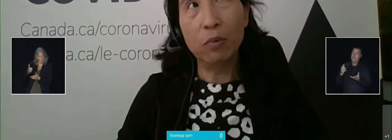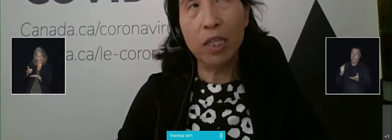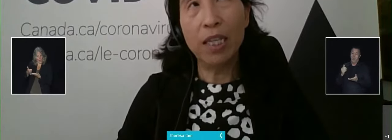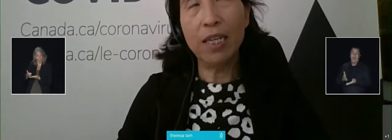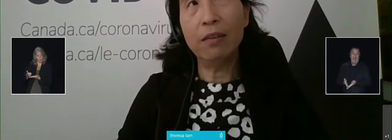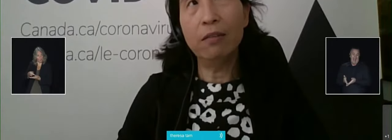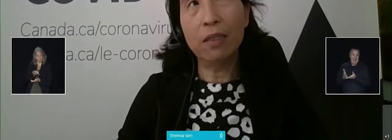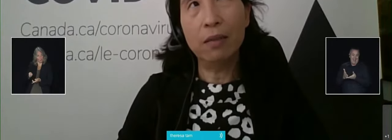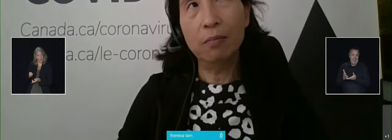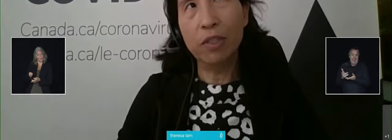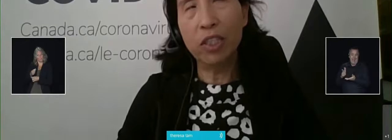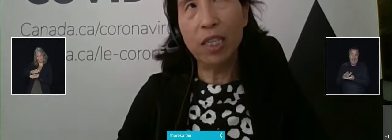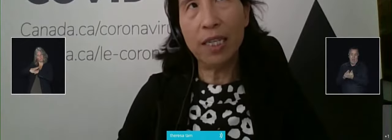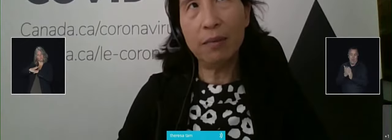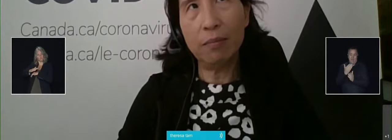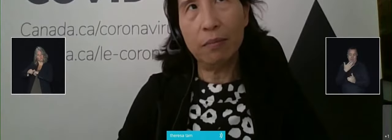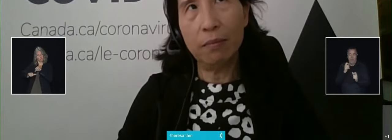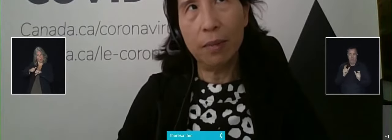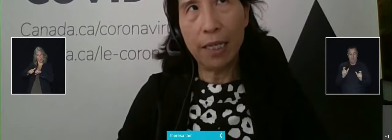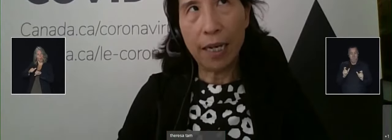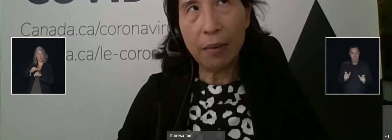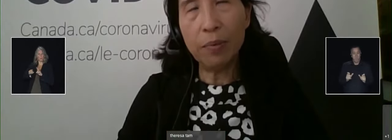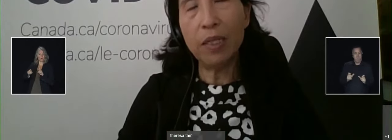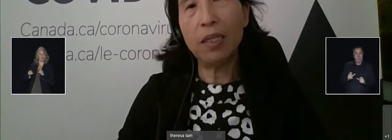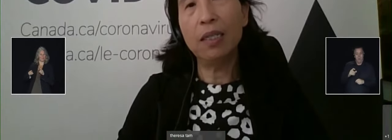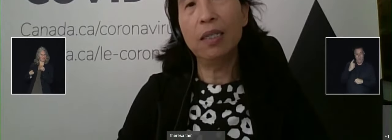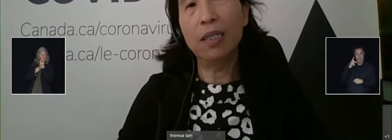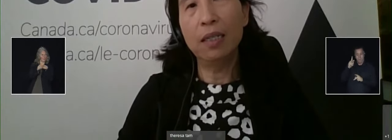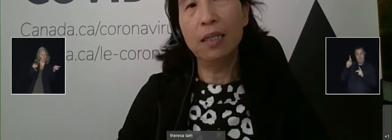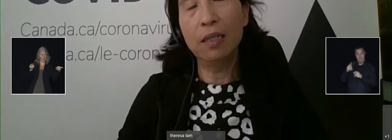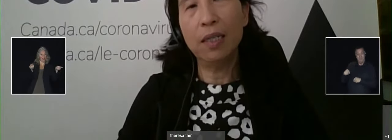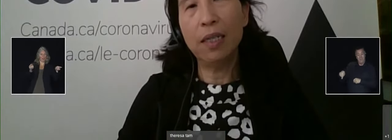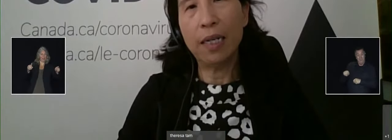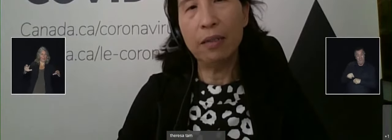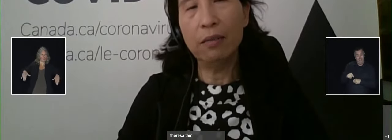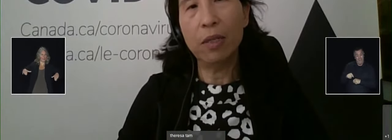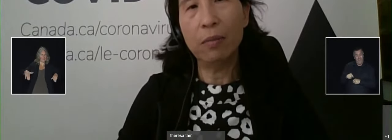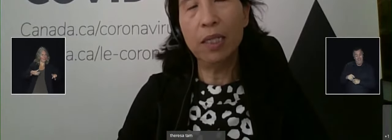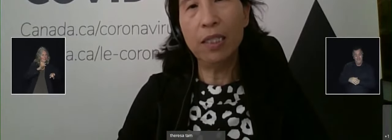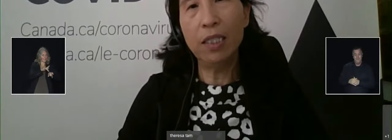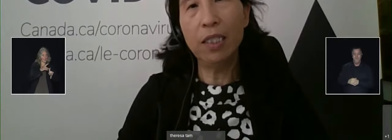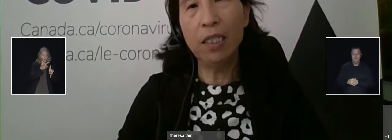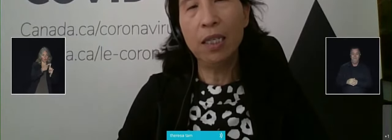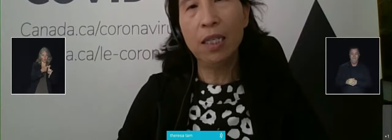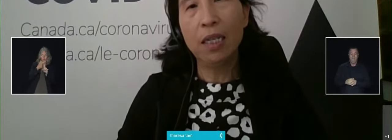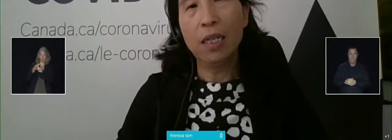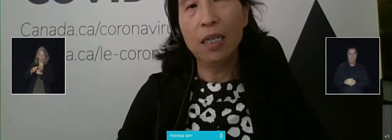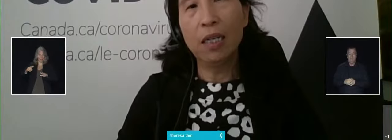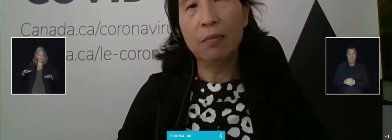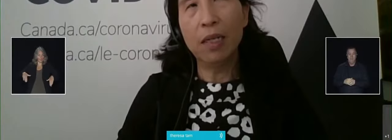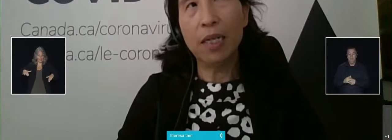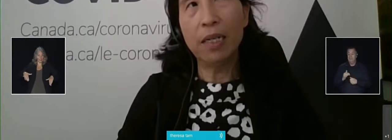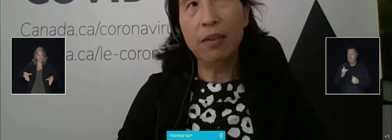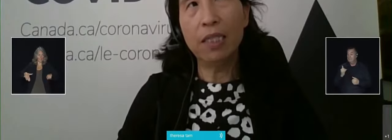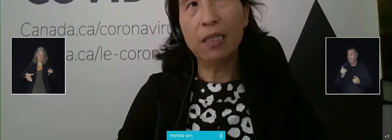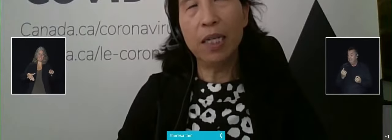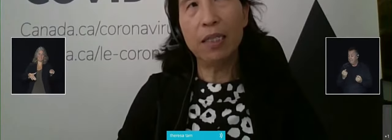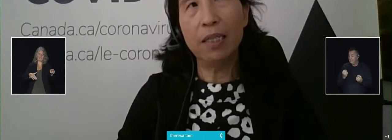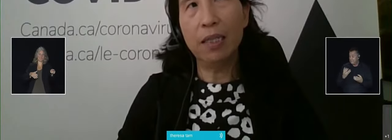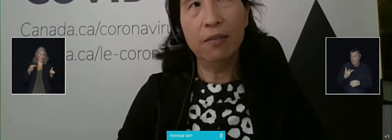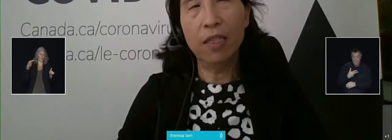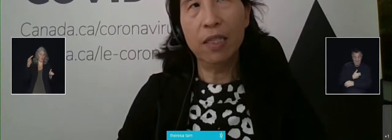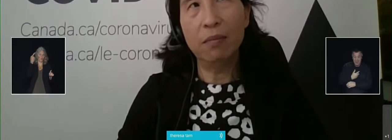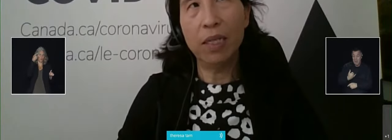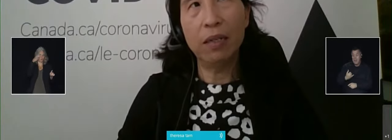But without bridging that gap in the younger adult population, I don't